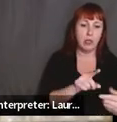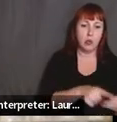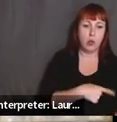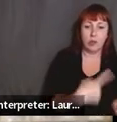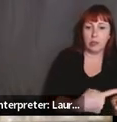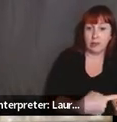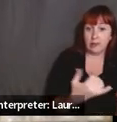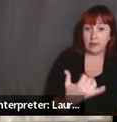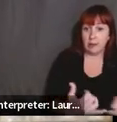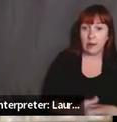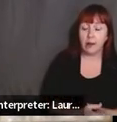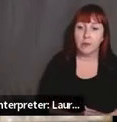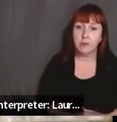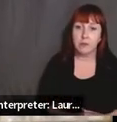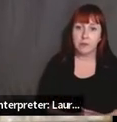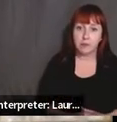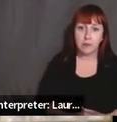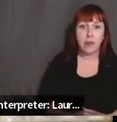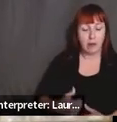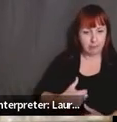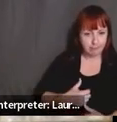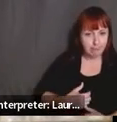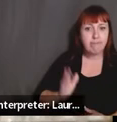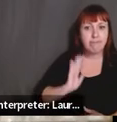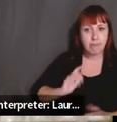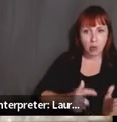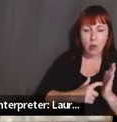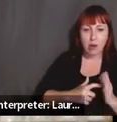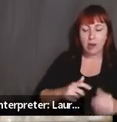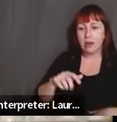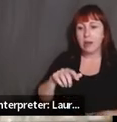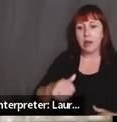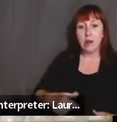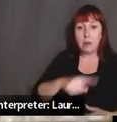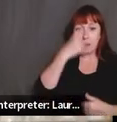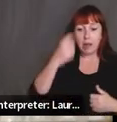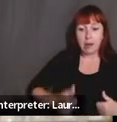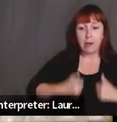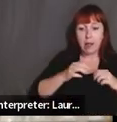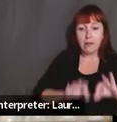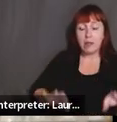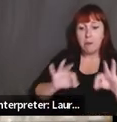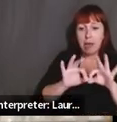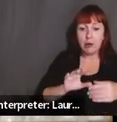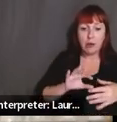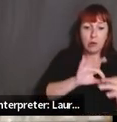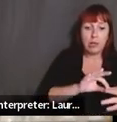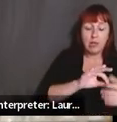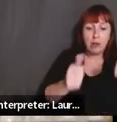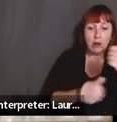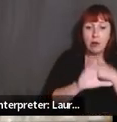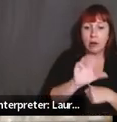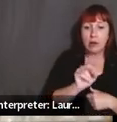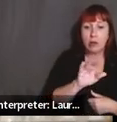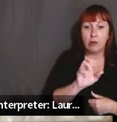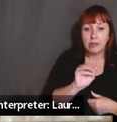I've had to have a conversation about how Black Lives Matter also fits into colorism, which also fits into the Hispanic